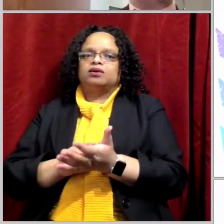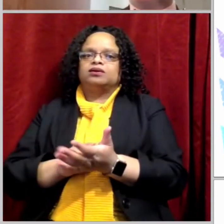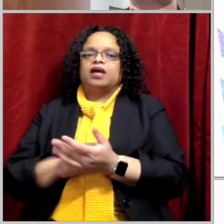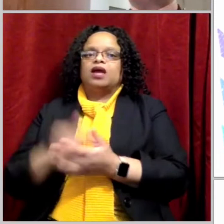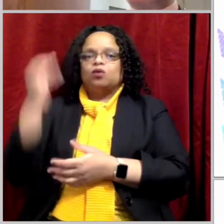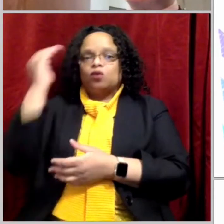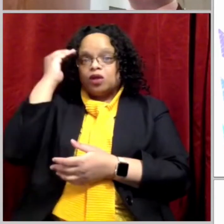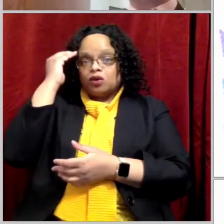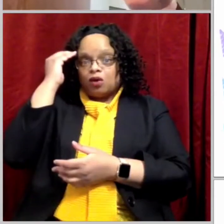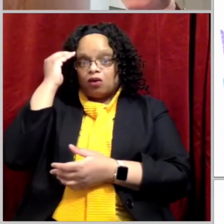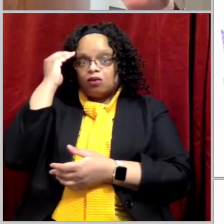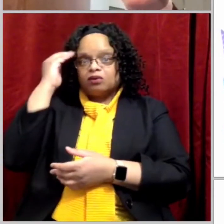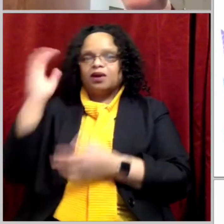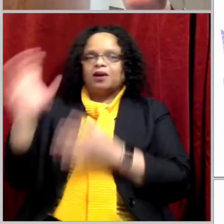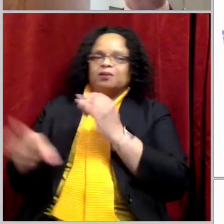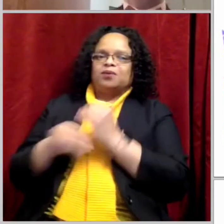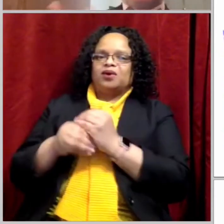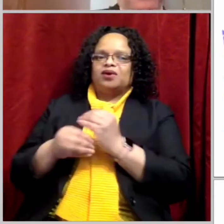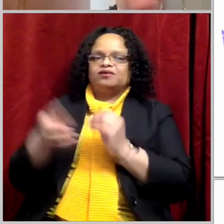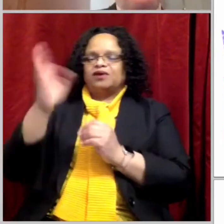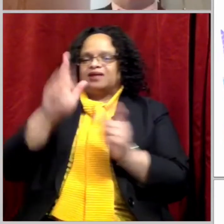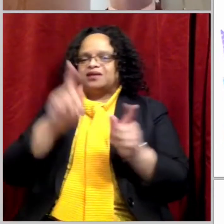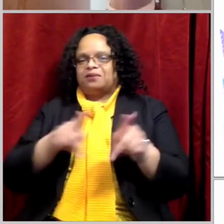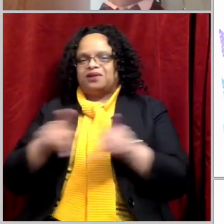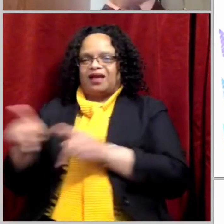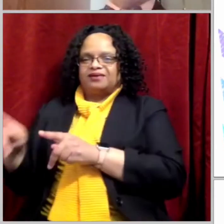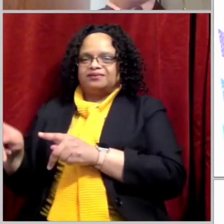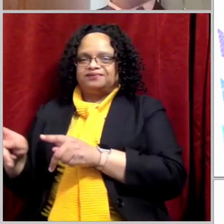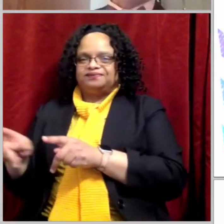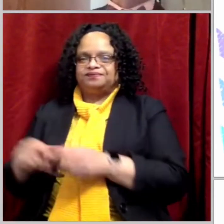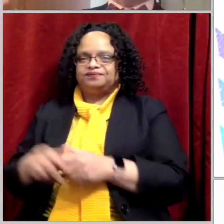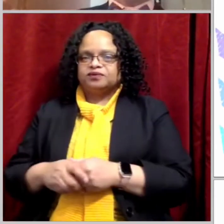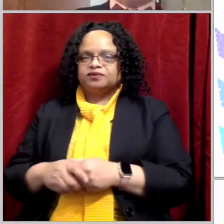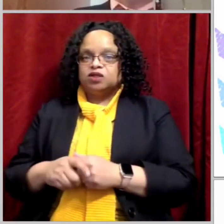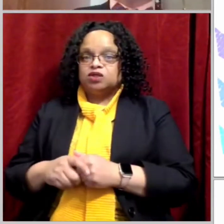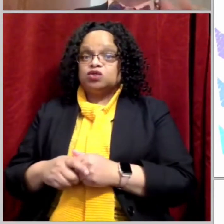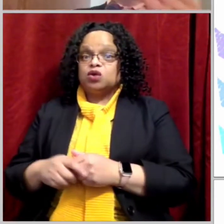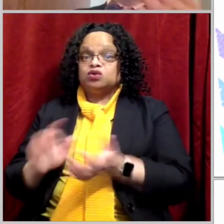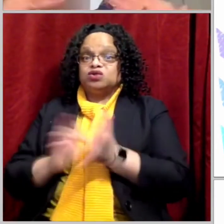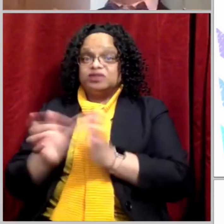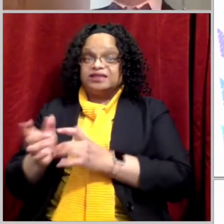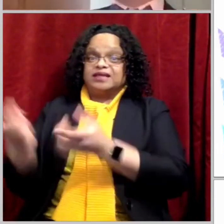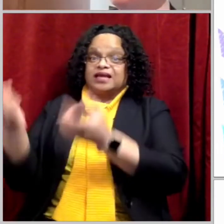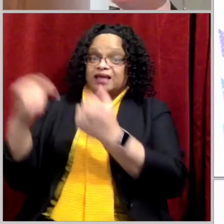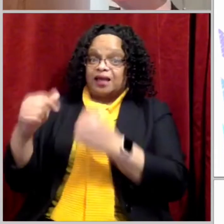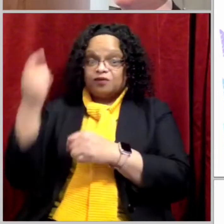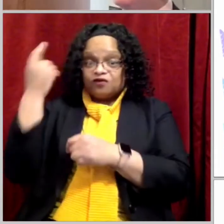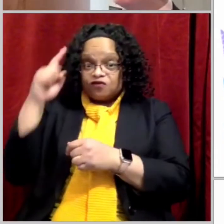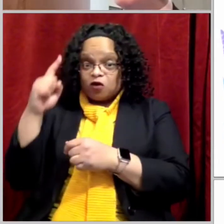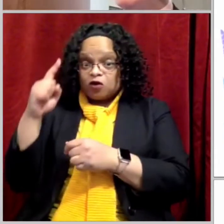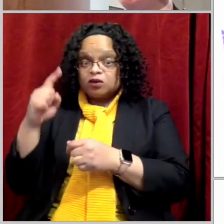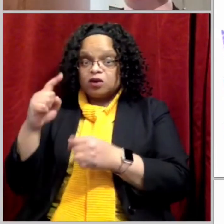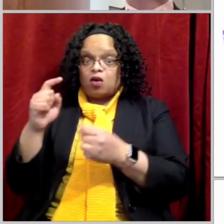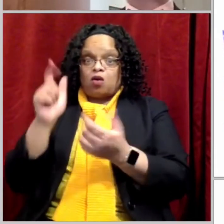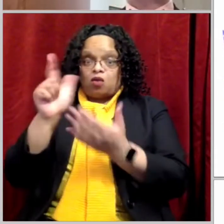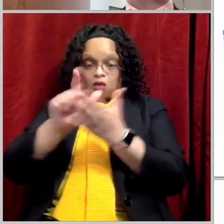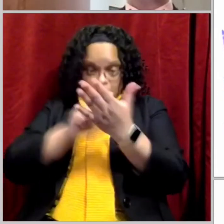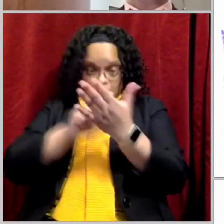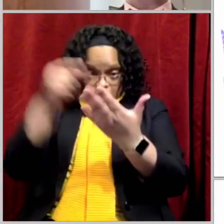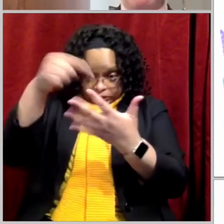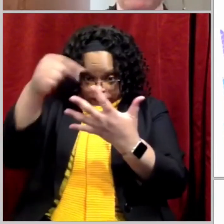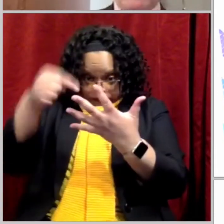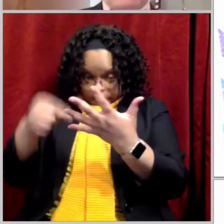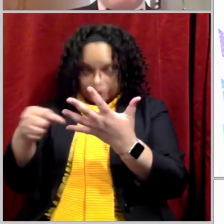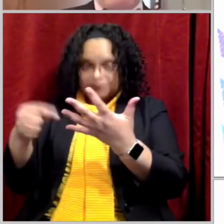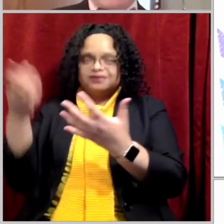that was one of the purposes of this ministry, to fulfill the law so that now the law wouldn't apply to us, but instead